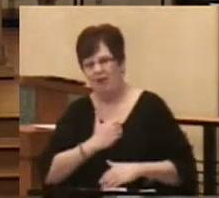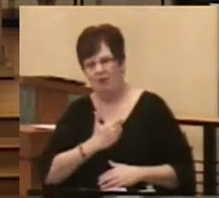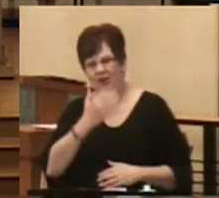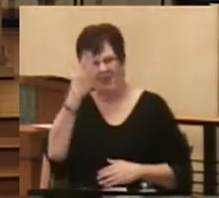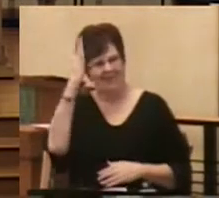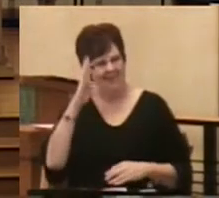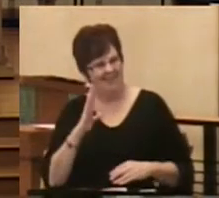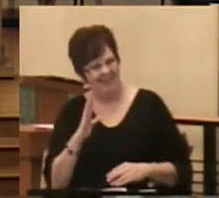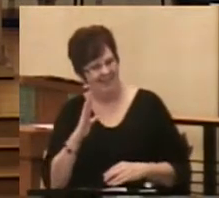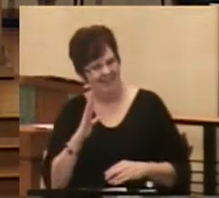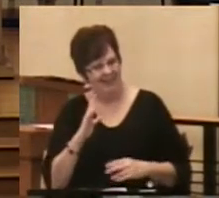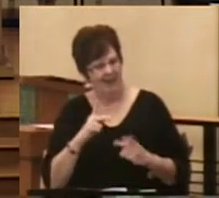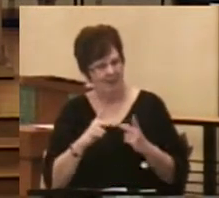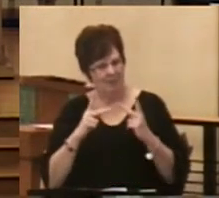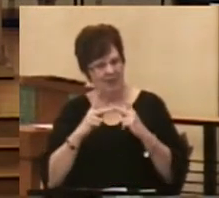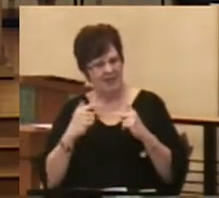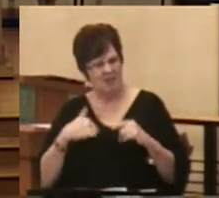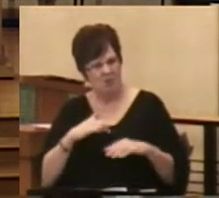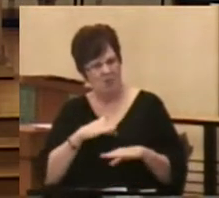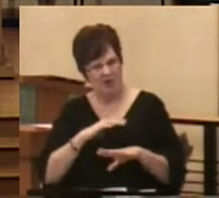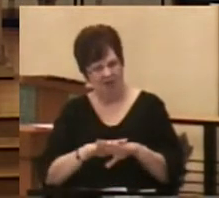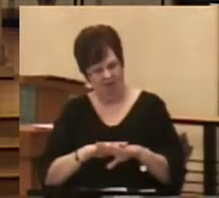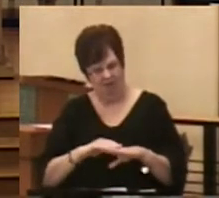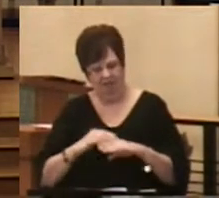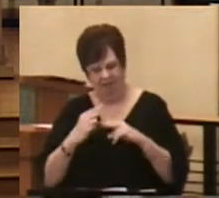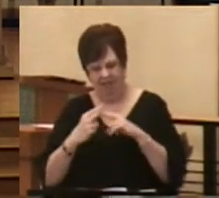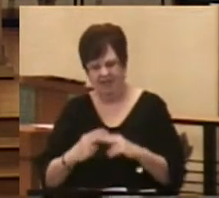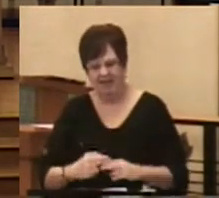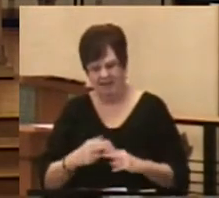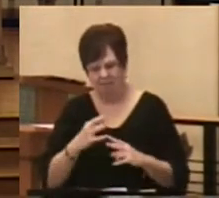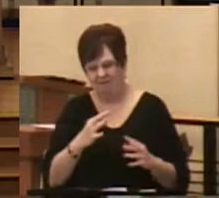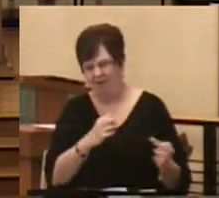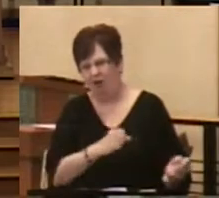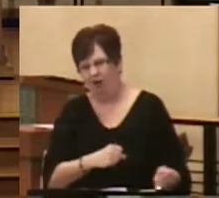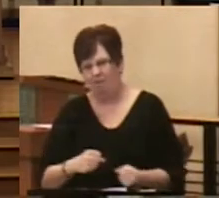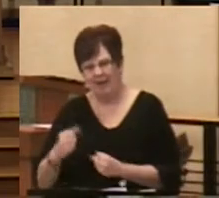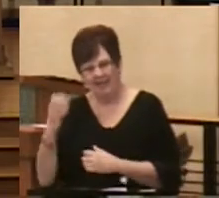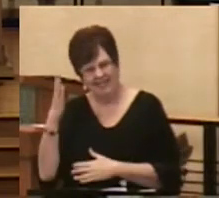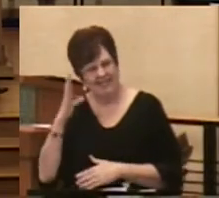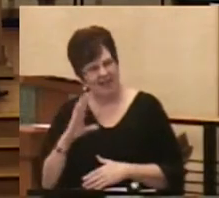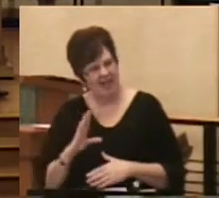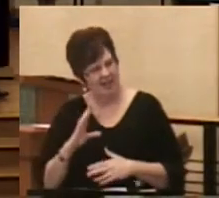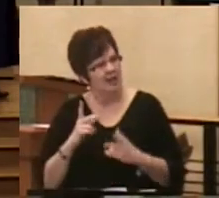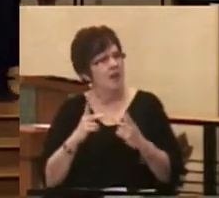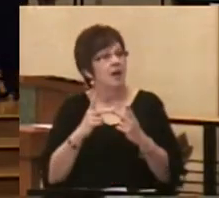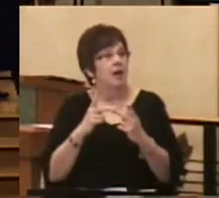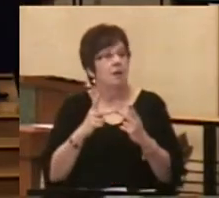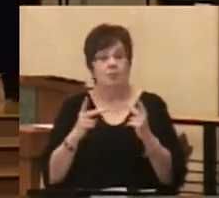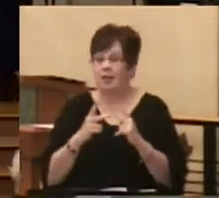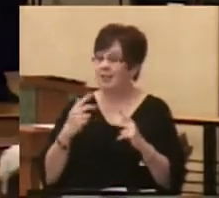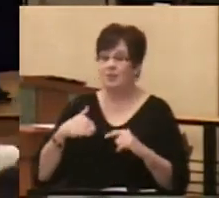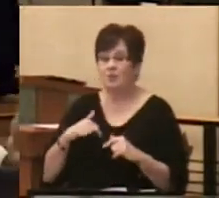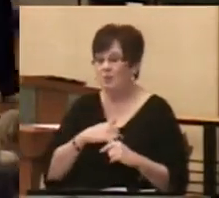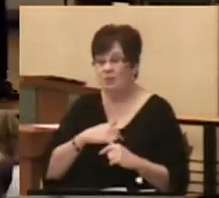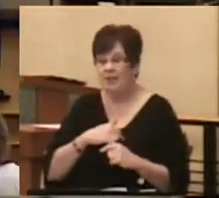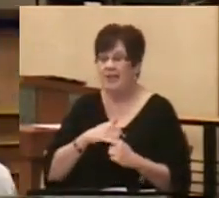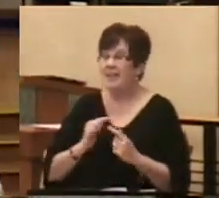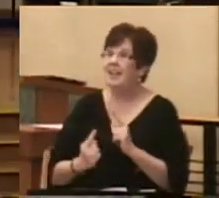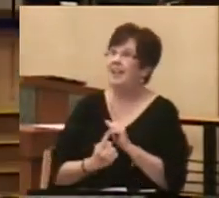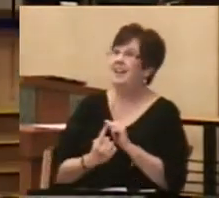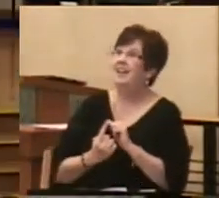God. A place where we call on the name of the Almighty. A place where we are encountered